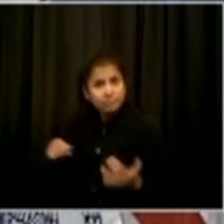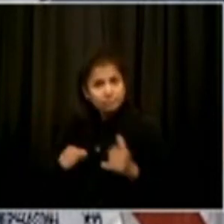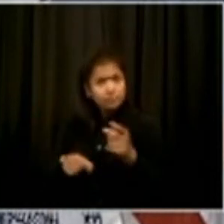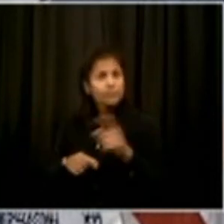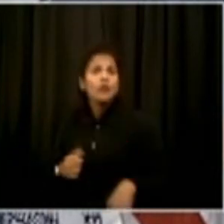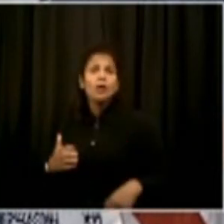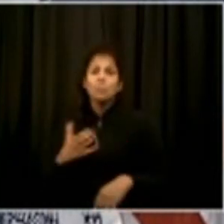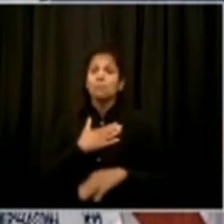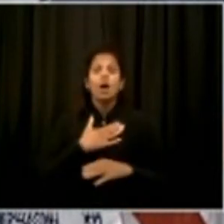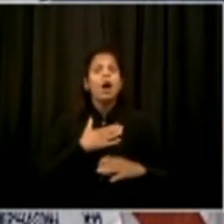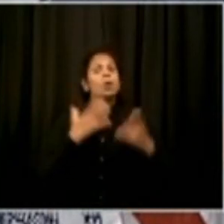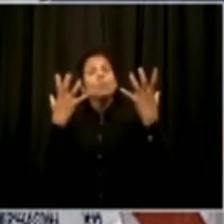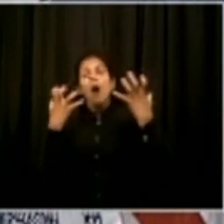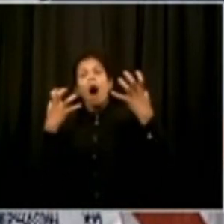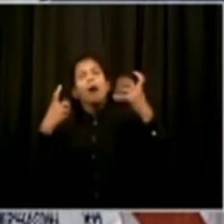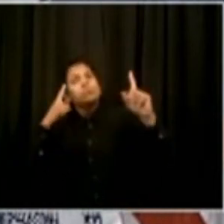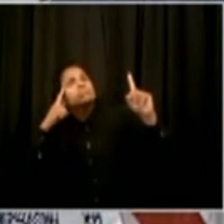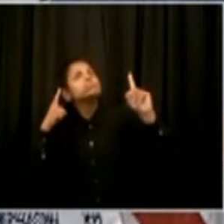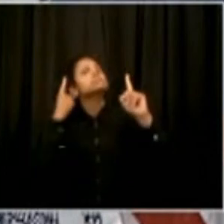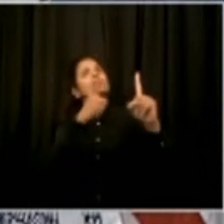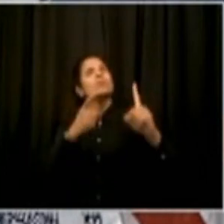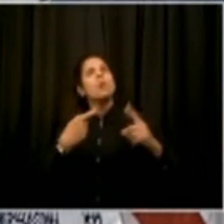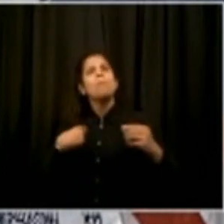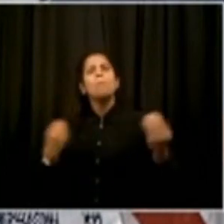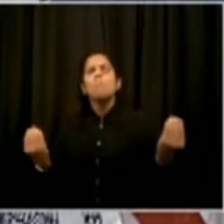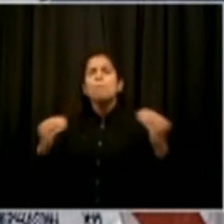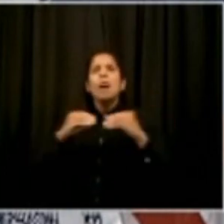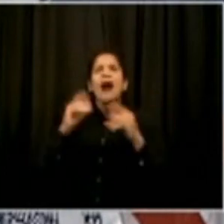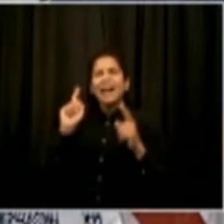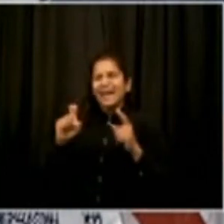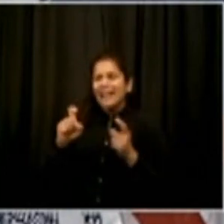SRO law. Next, we have Marla from WCBS 880.